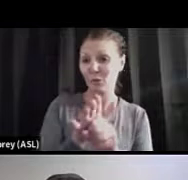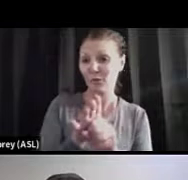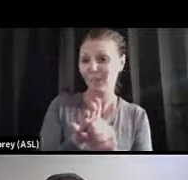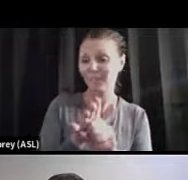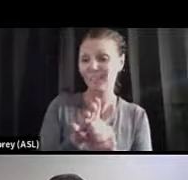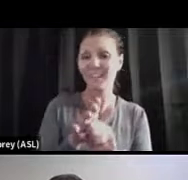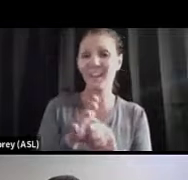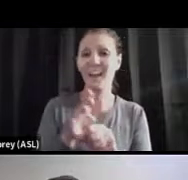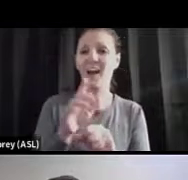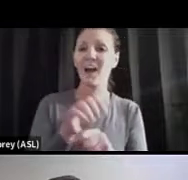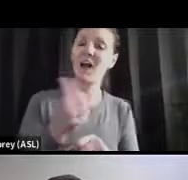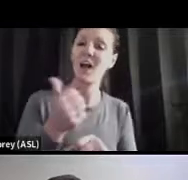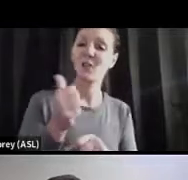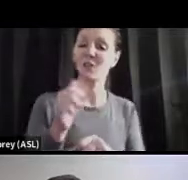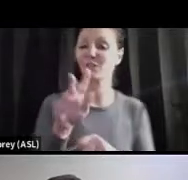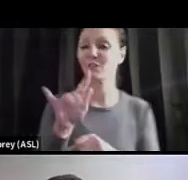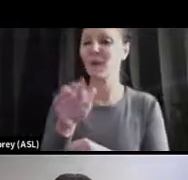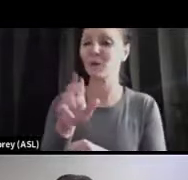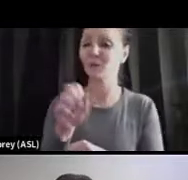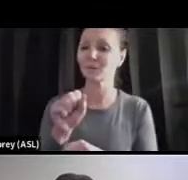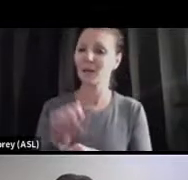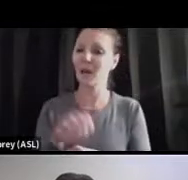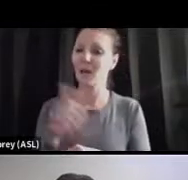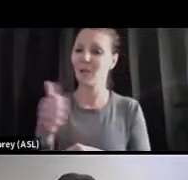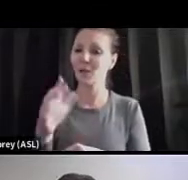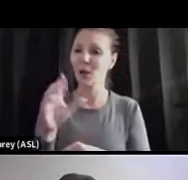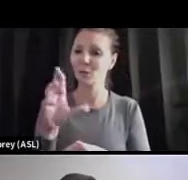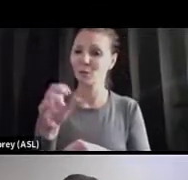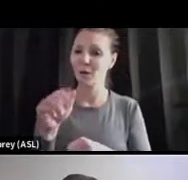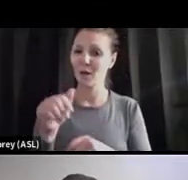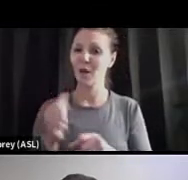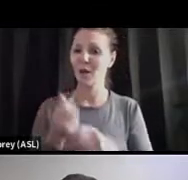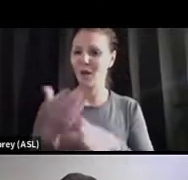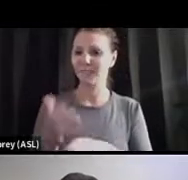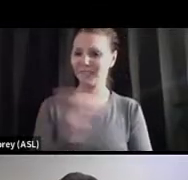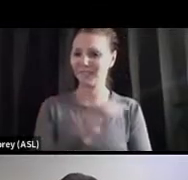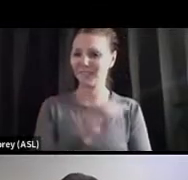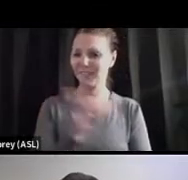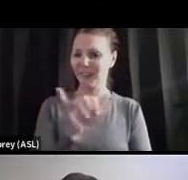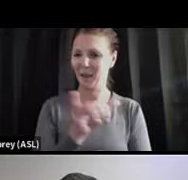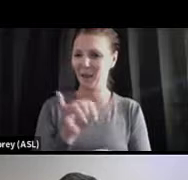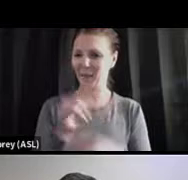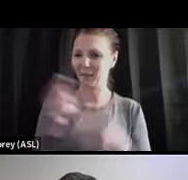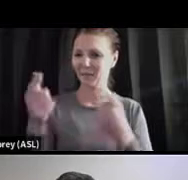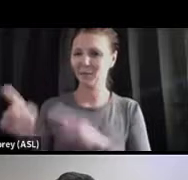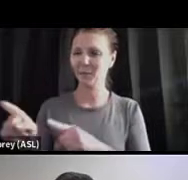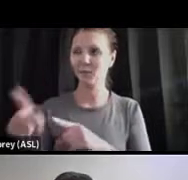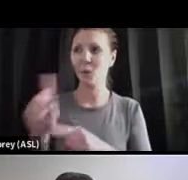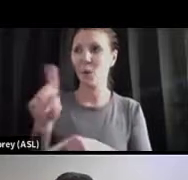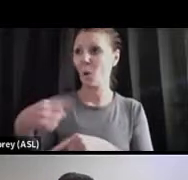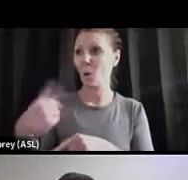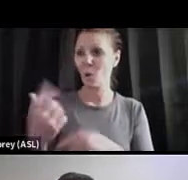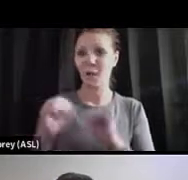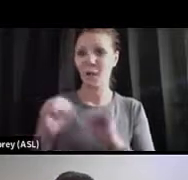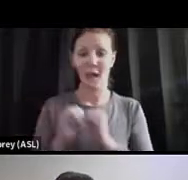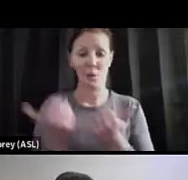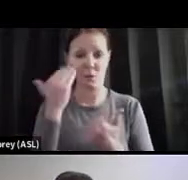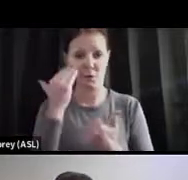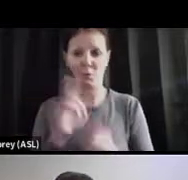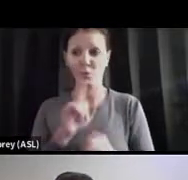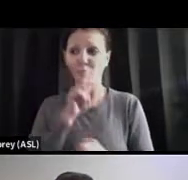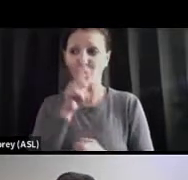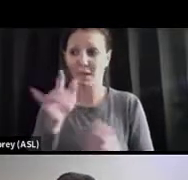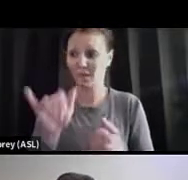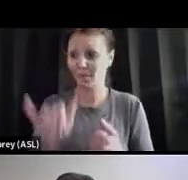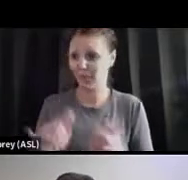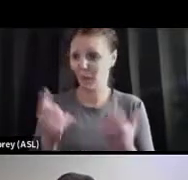entraviruses, other coronaviruses, cause many of the same symptoms. And the only way that we really know what's happening is